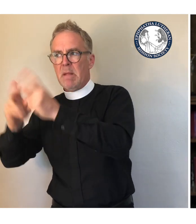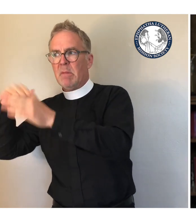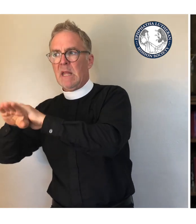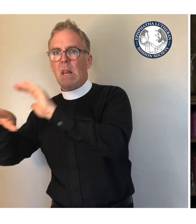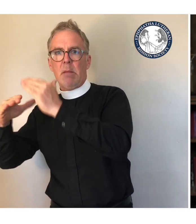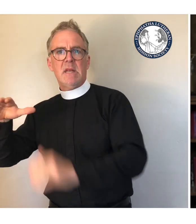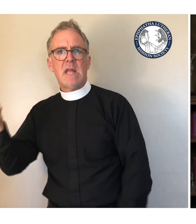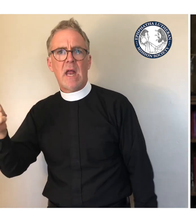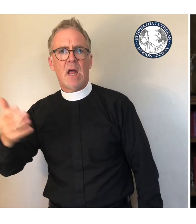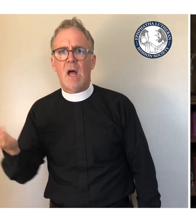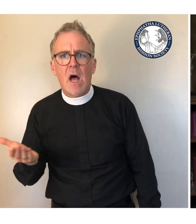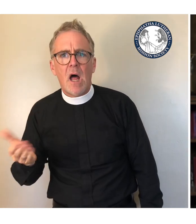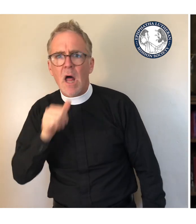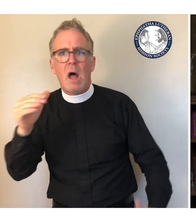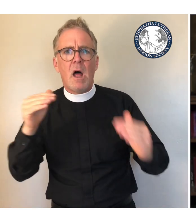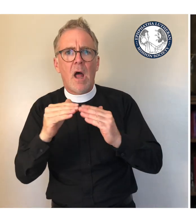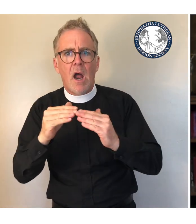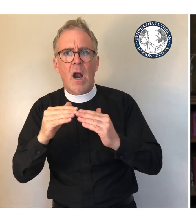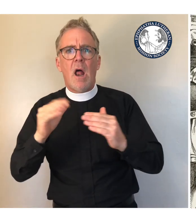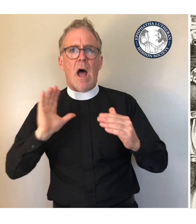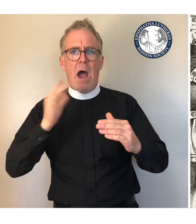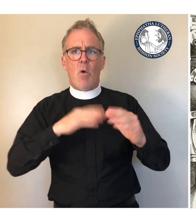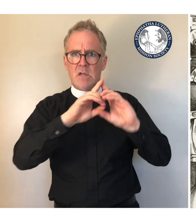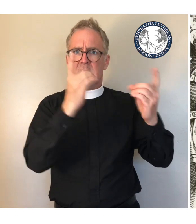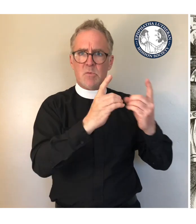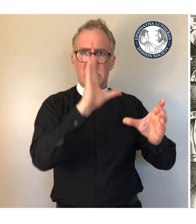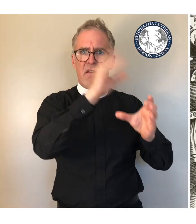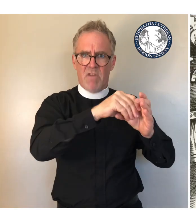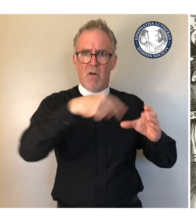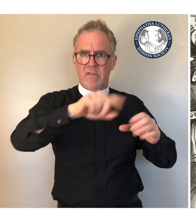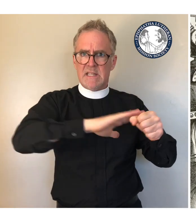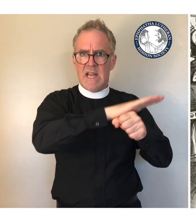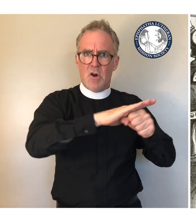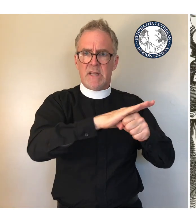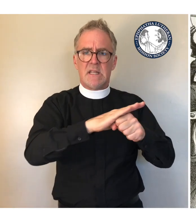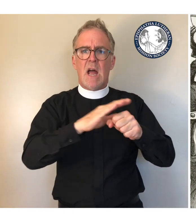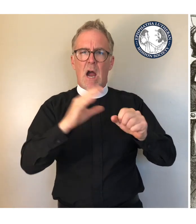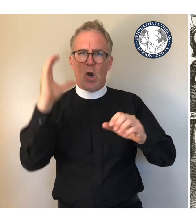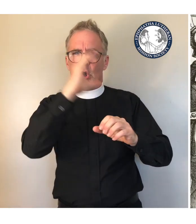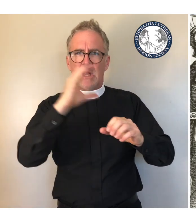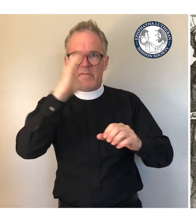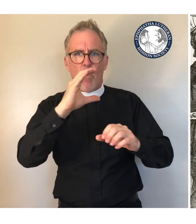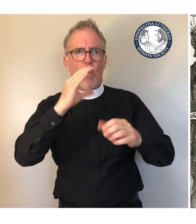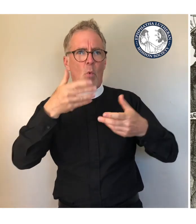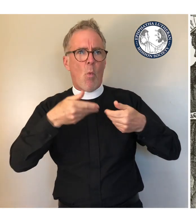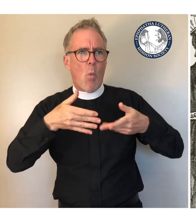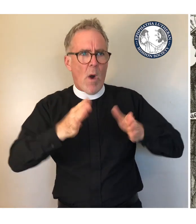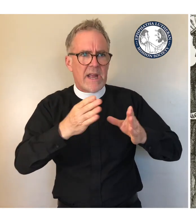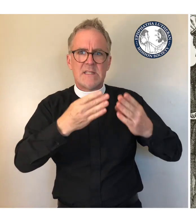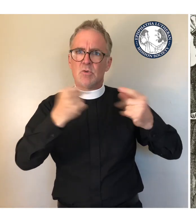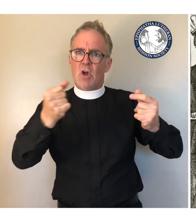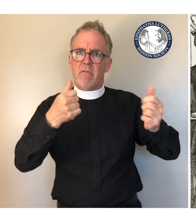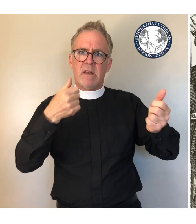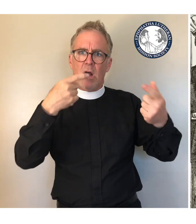involved are seeking legal redress. When none other than St. Paul, whose rights as a Roman citizen were